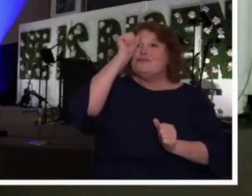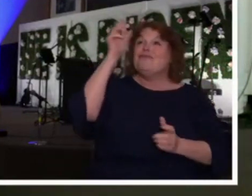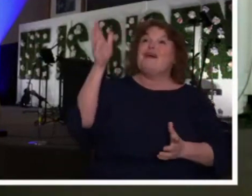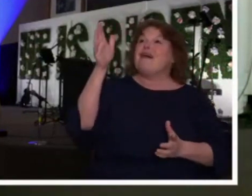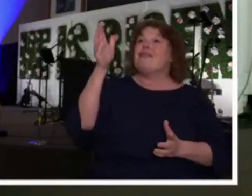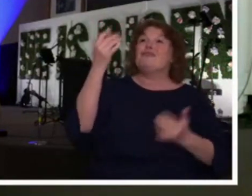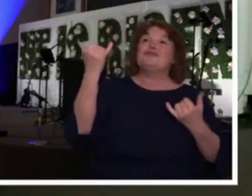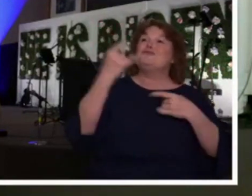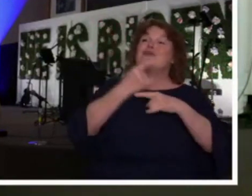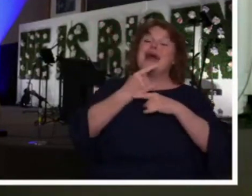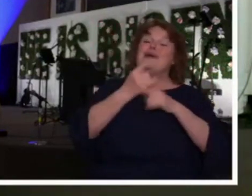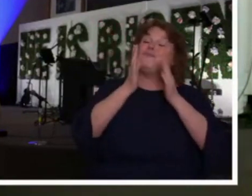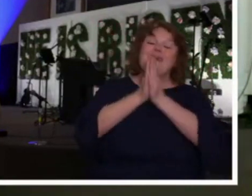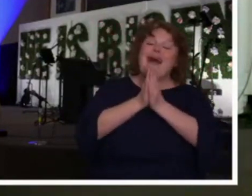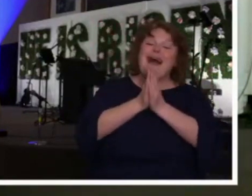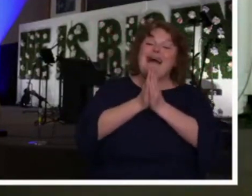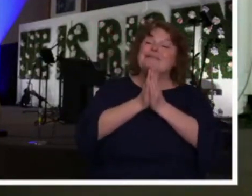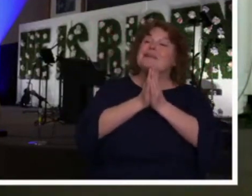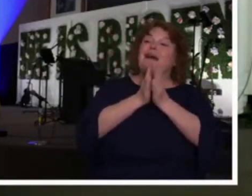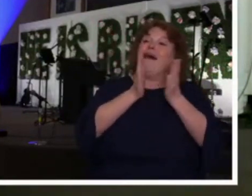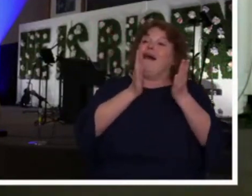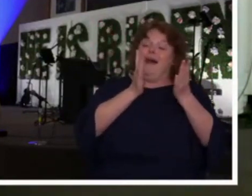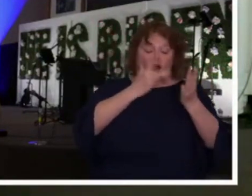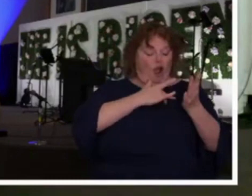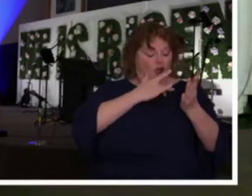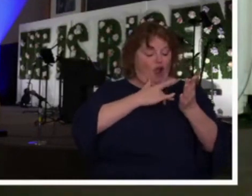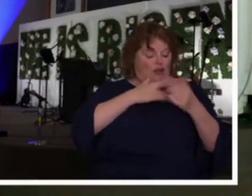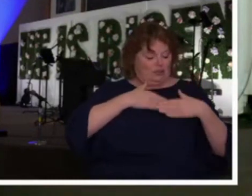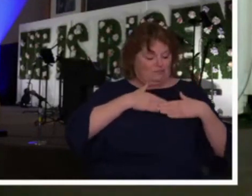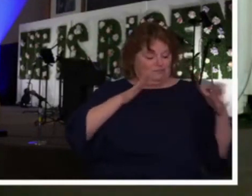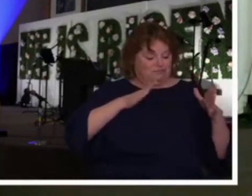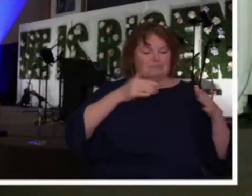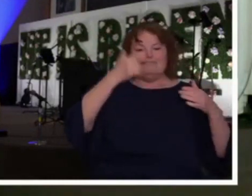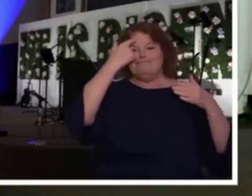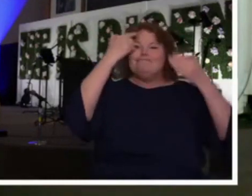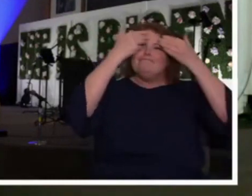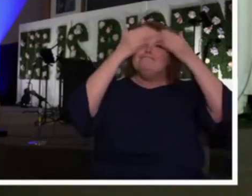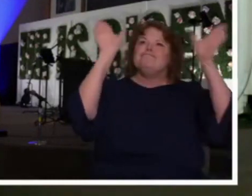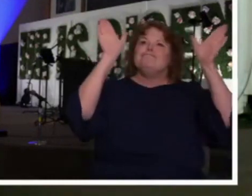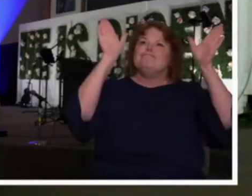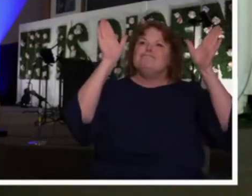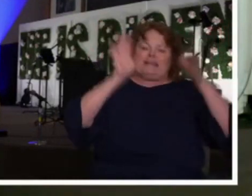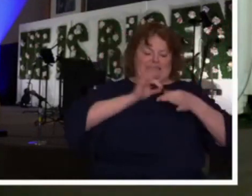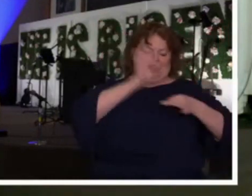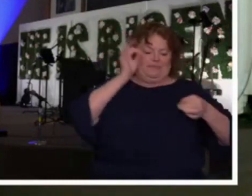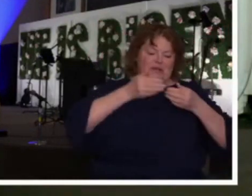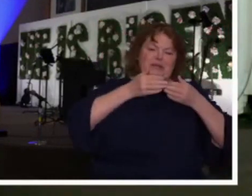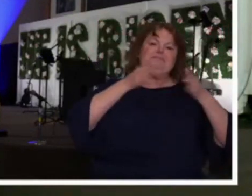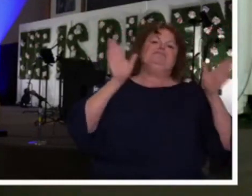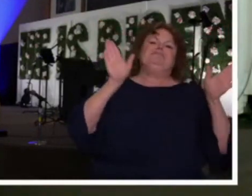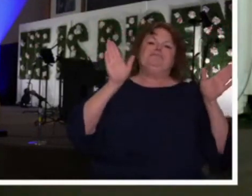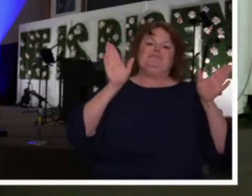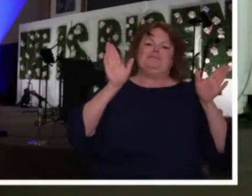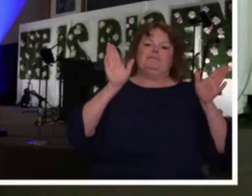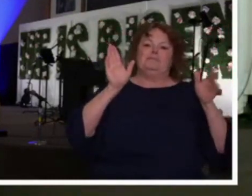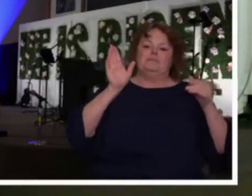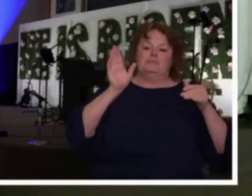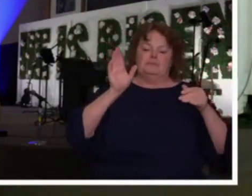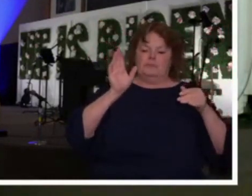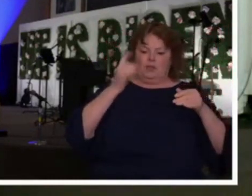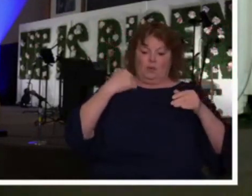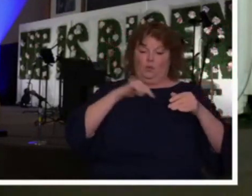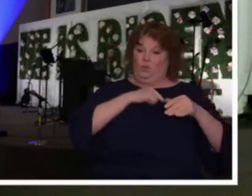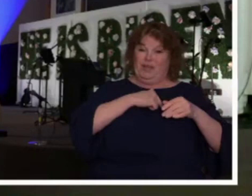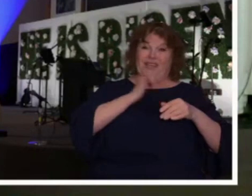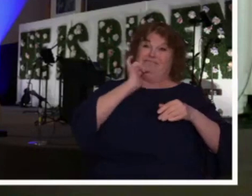we come to You today and ask that You would open the eyes of our hearts, open the eyes of our spirits, challenge the boundaries that we have